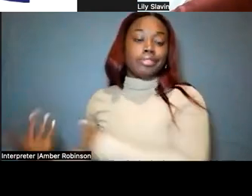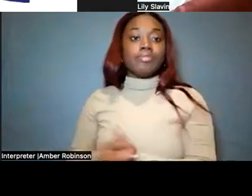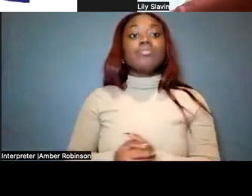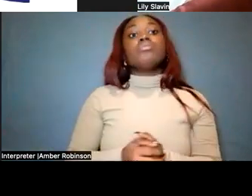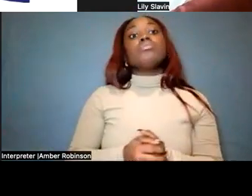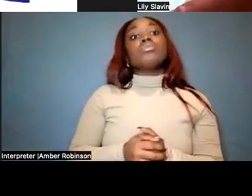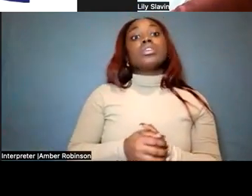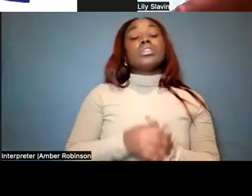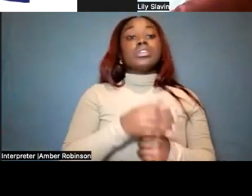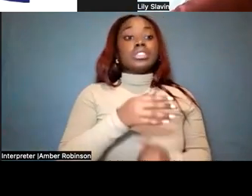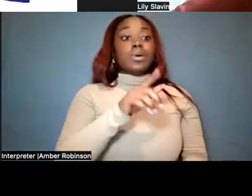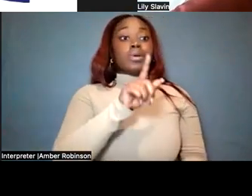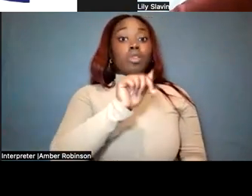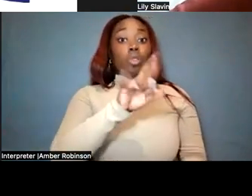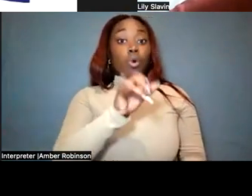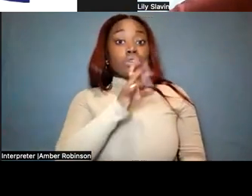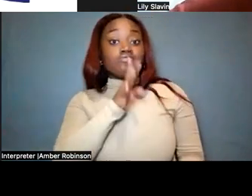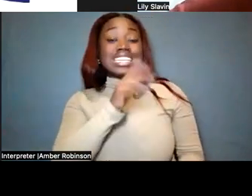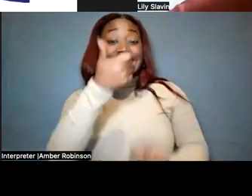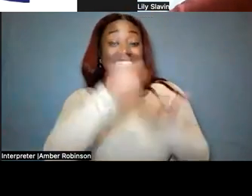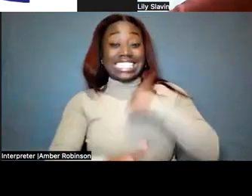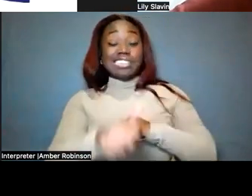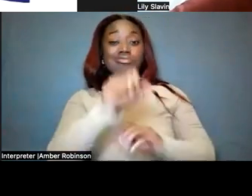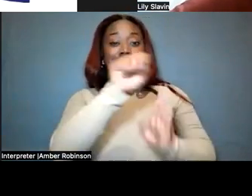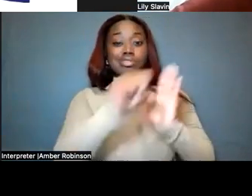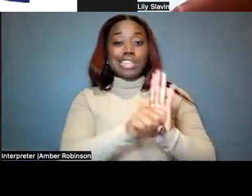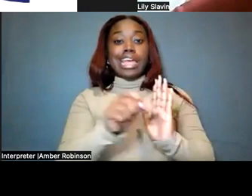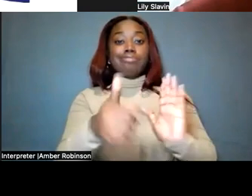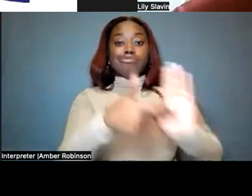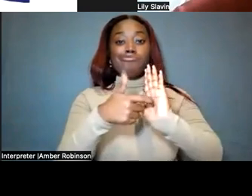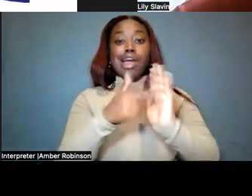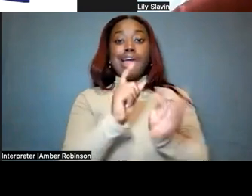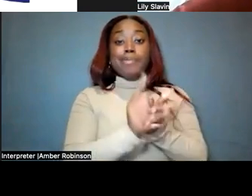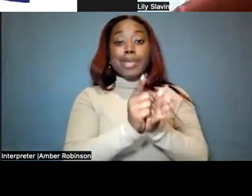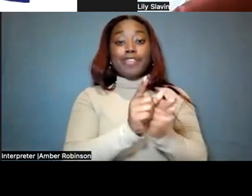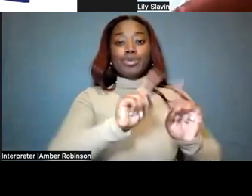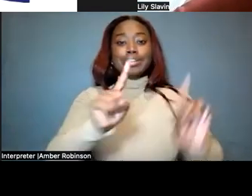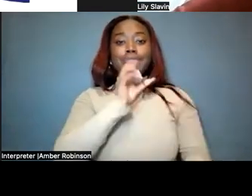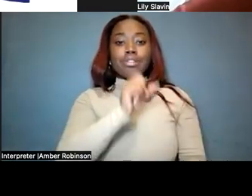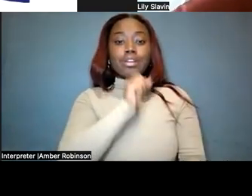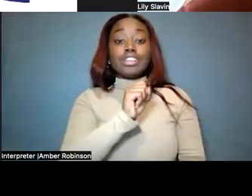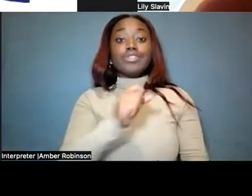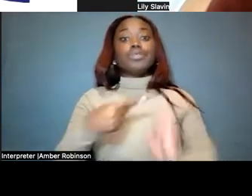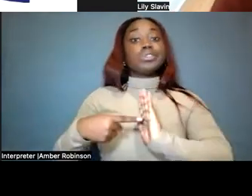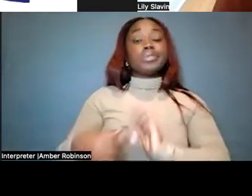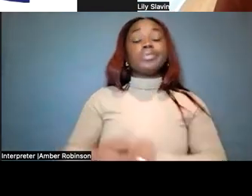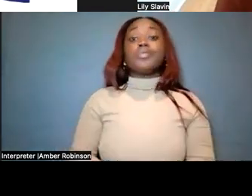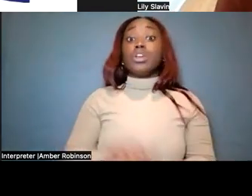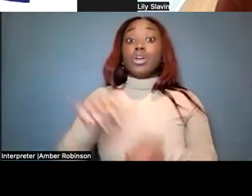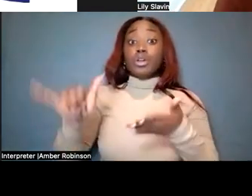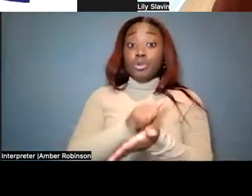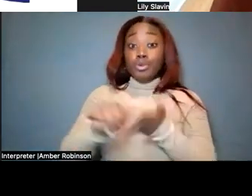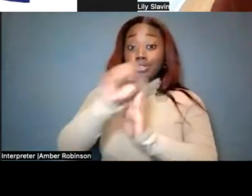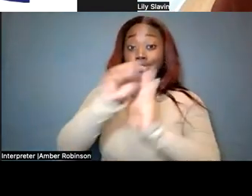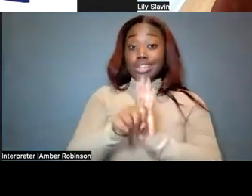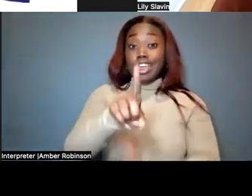So each state has mandated minutes for different ages. So for example, in New York State, it's 120